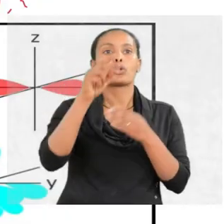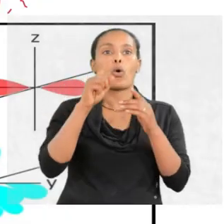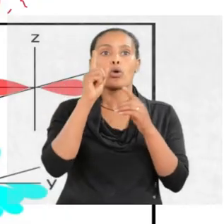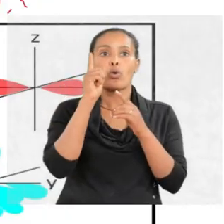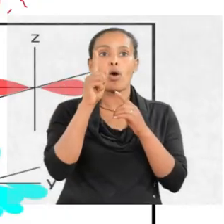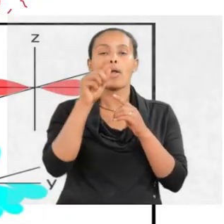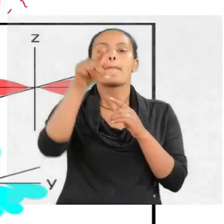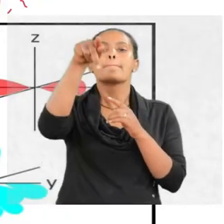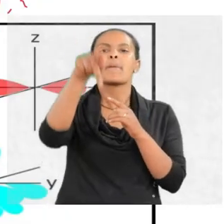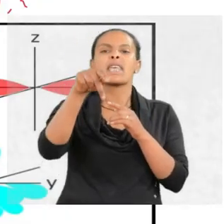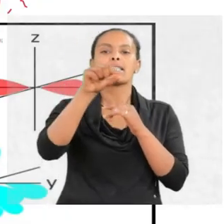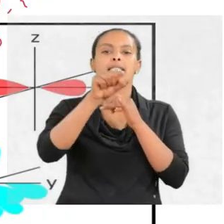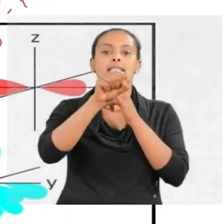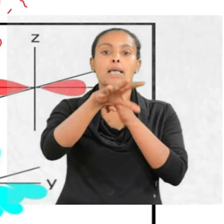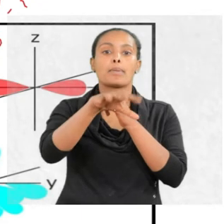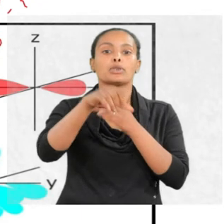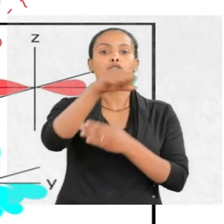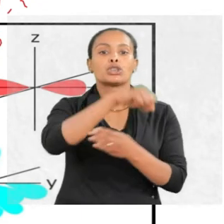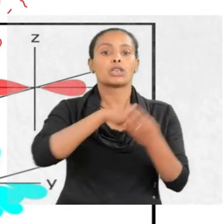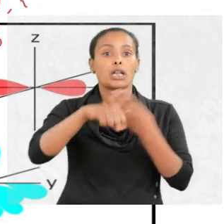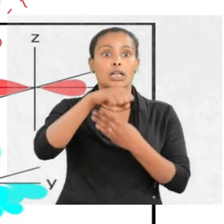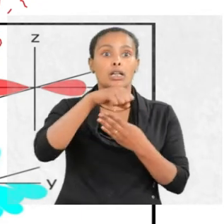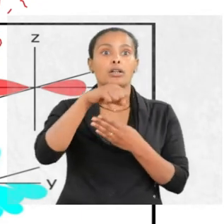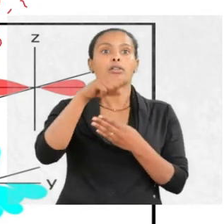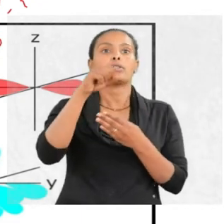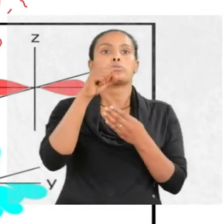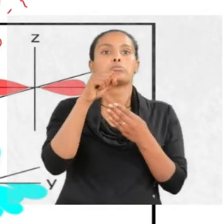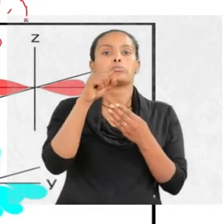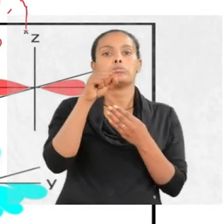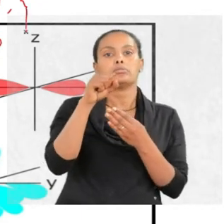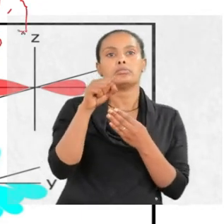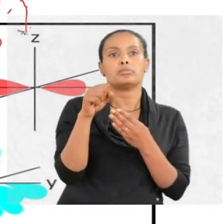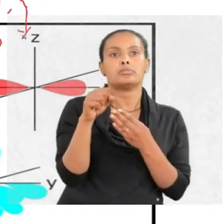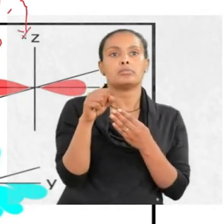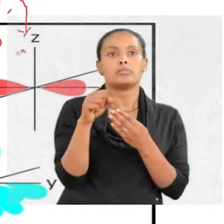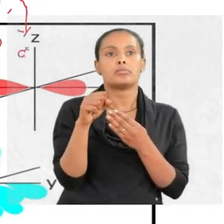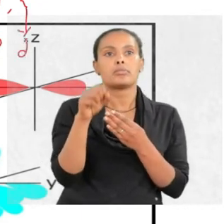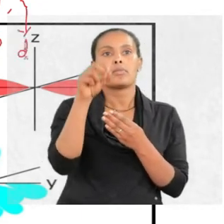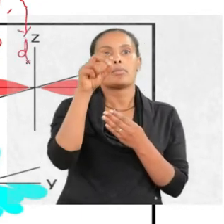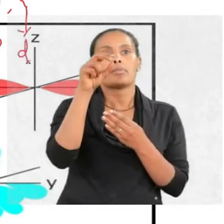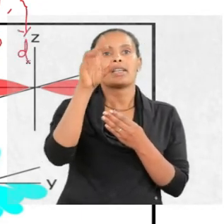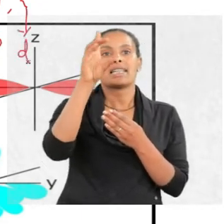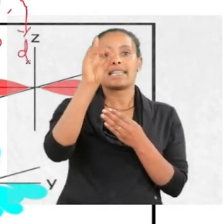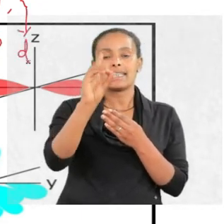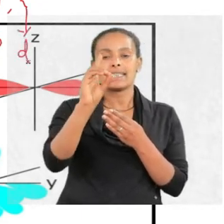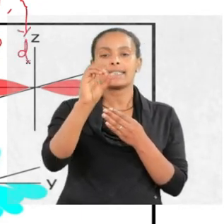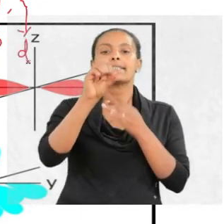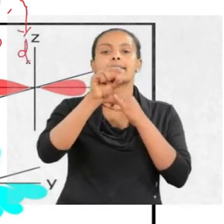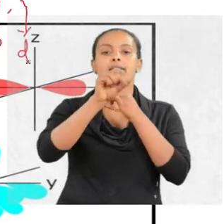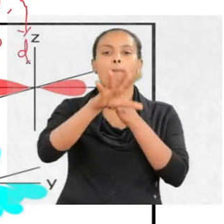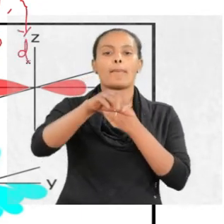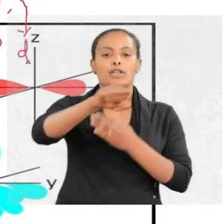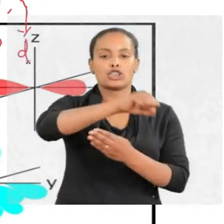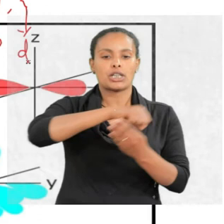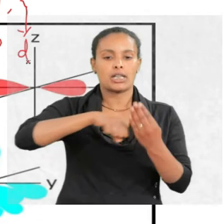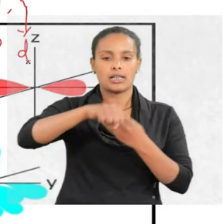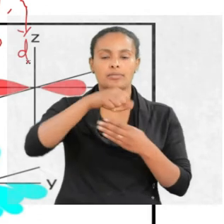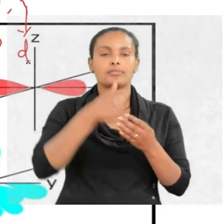is p subshell. l equals to two is d subshells.